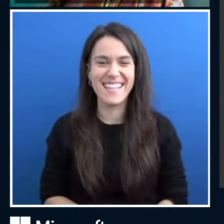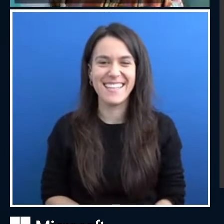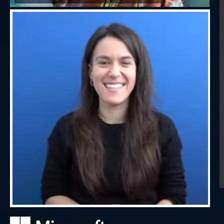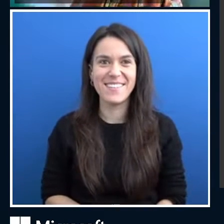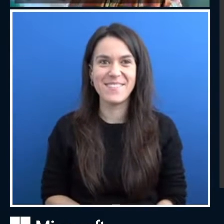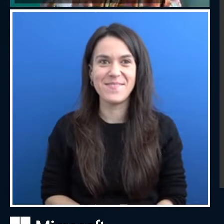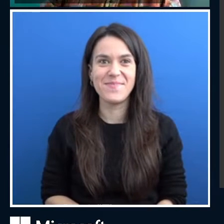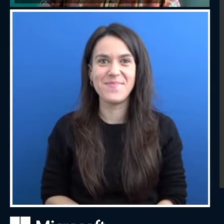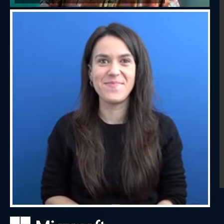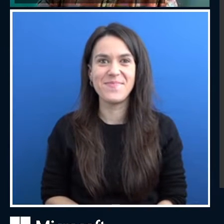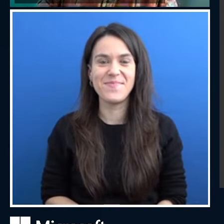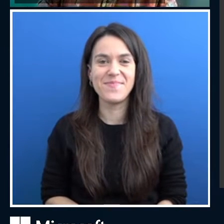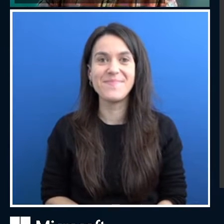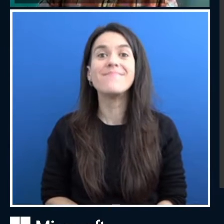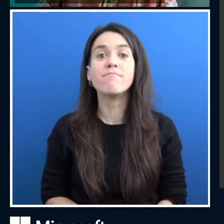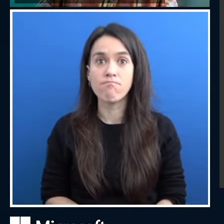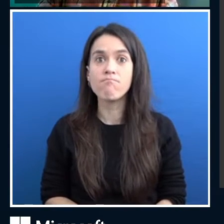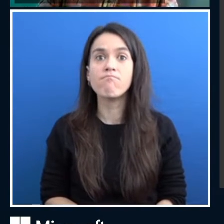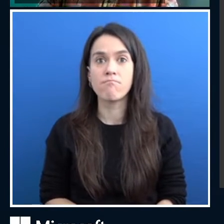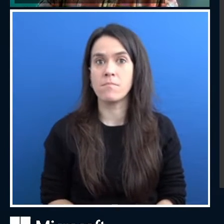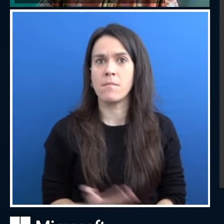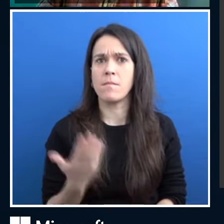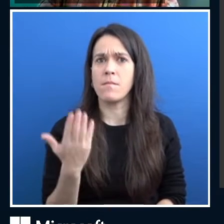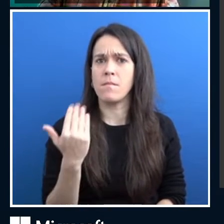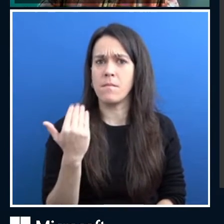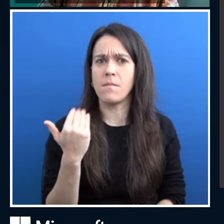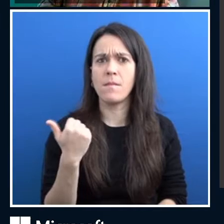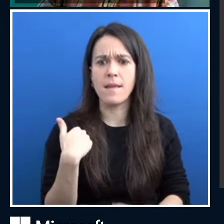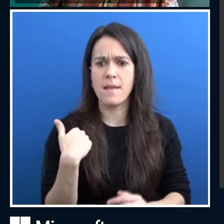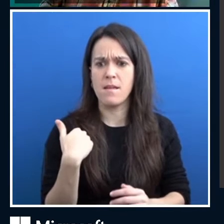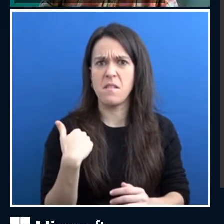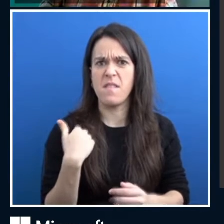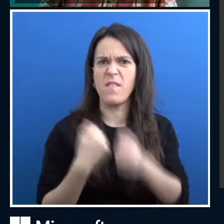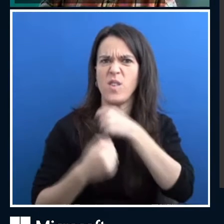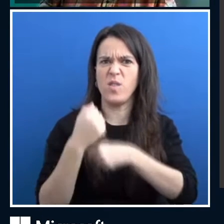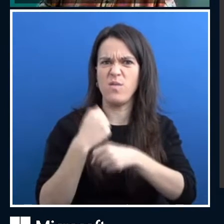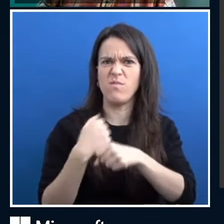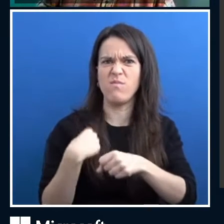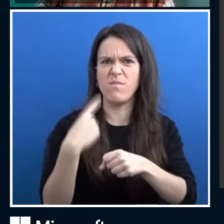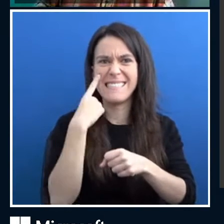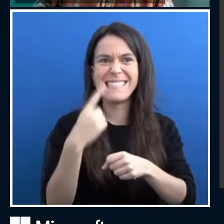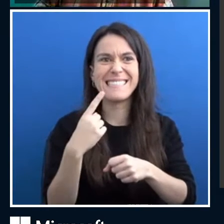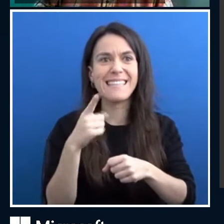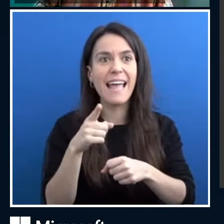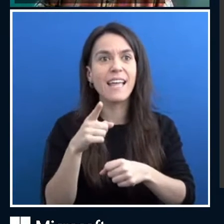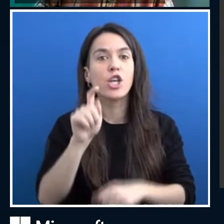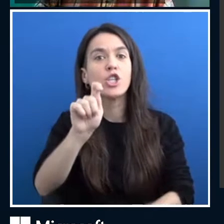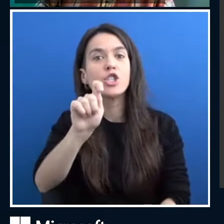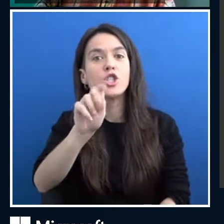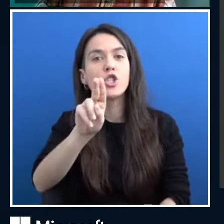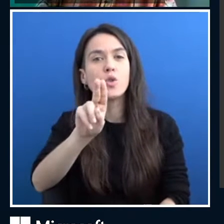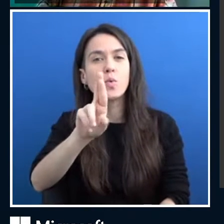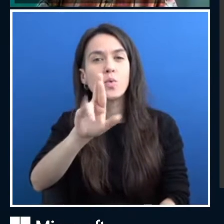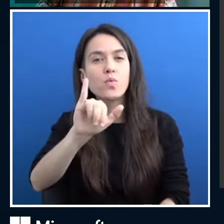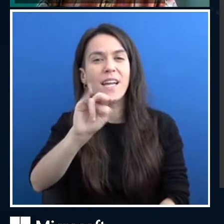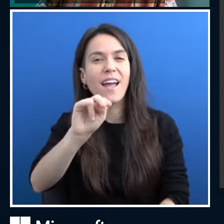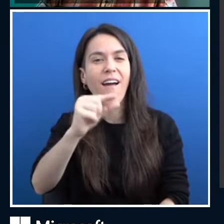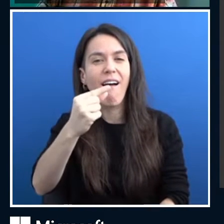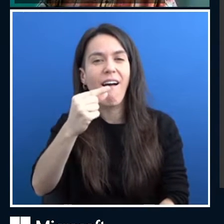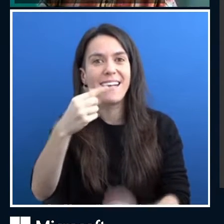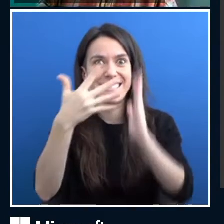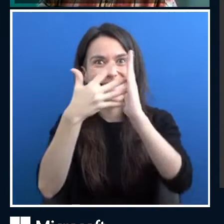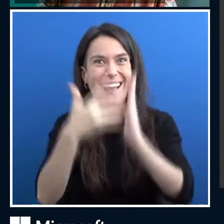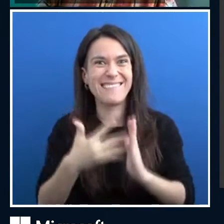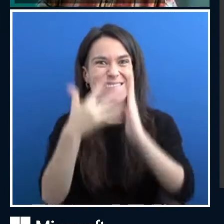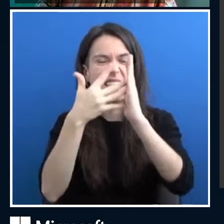paper, like, in the news, there were articles saying that a Turing test has been passed. And this story, in fact,